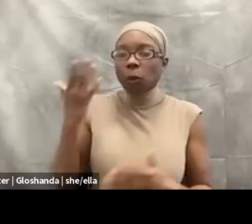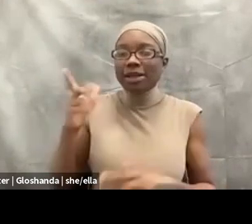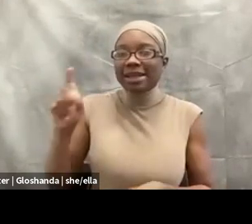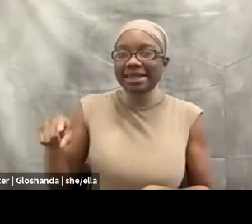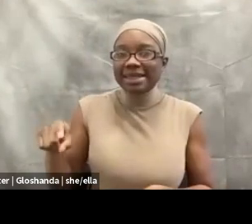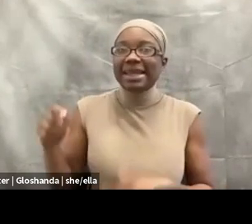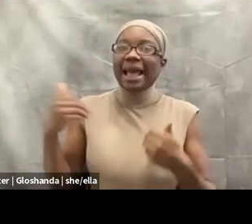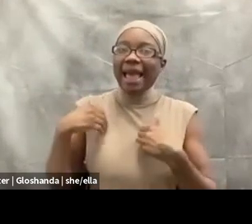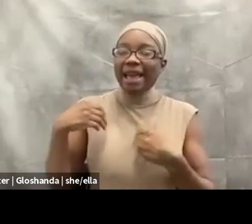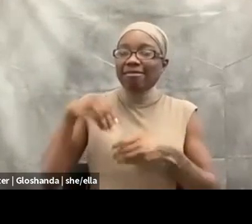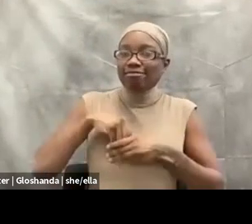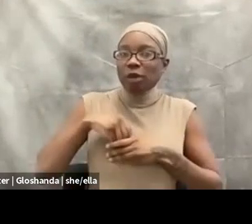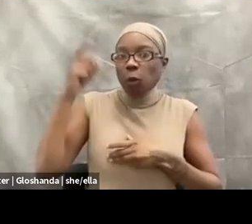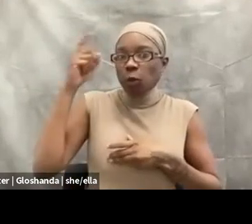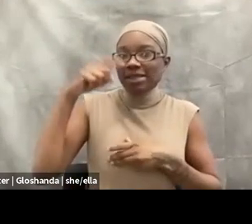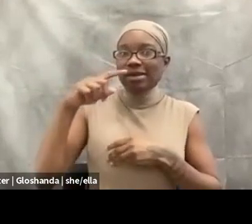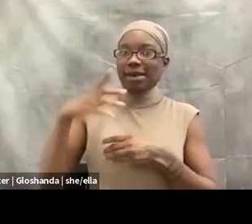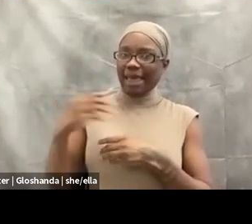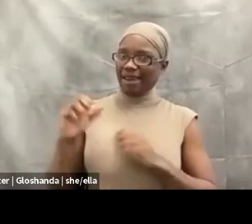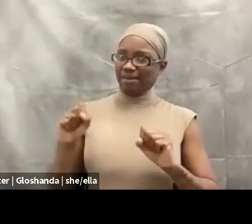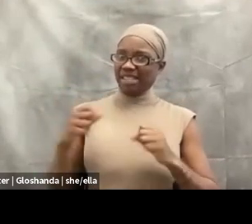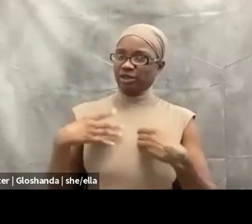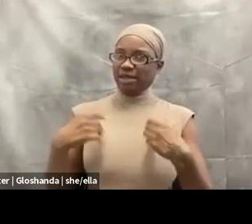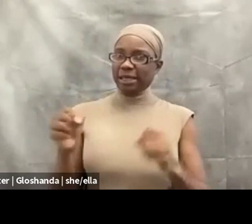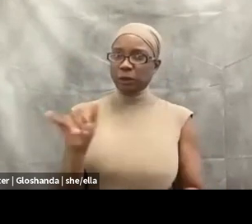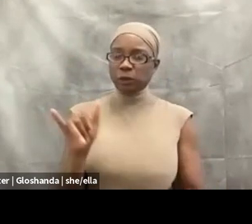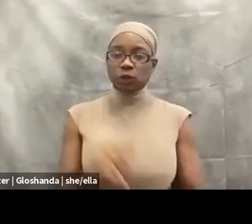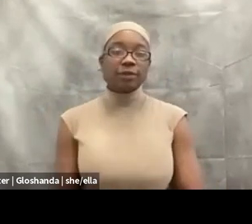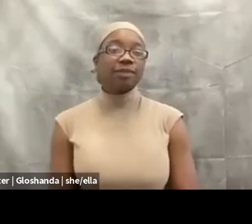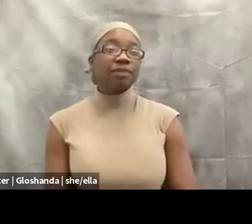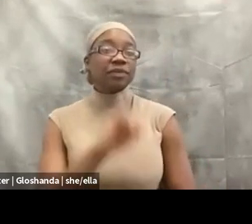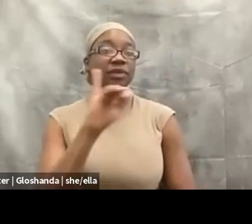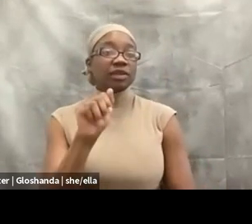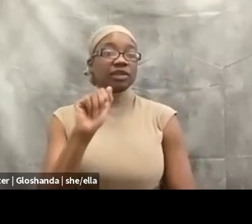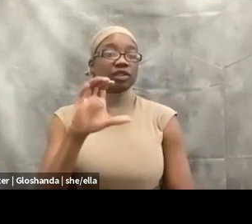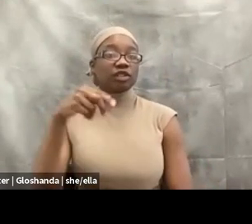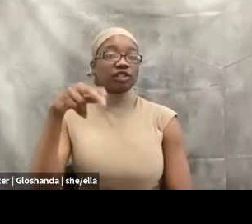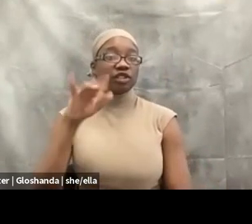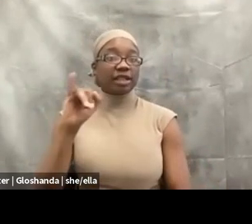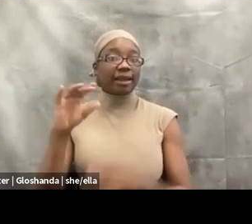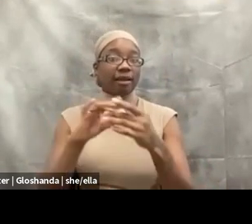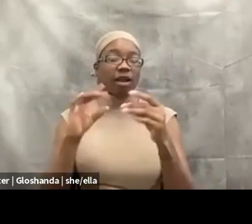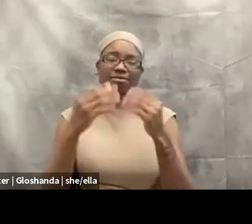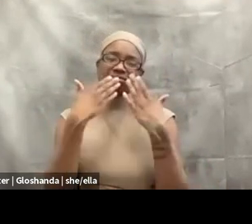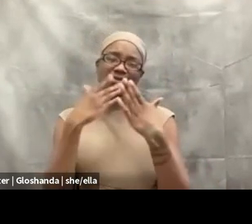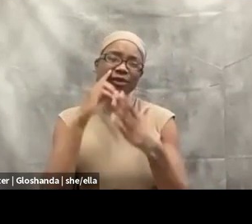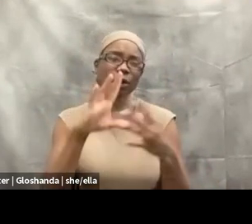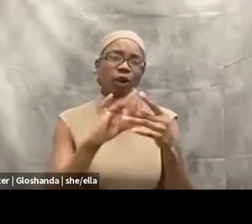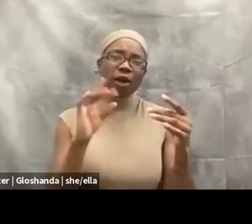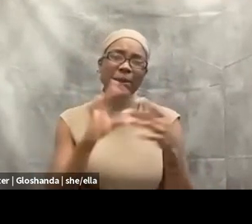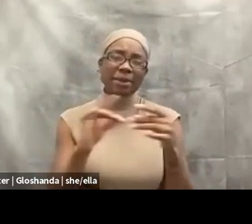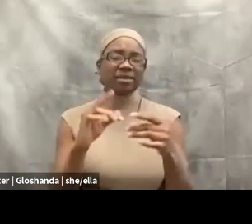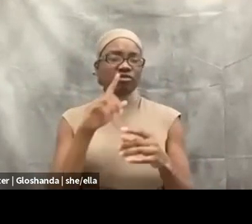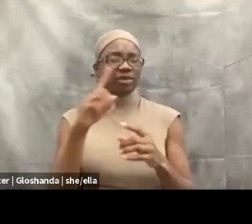Yeah, definitely. Thank you for that. And also reminds me of when we're looking at the full mind body therapies, right? Really looking at